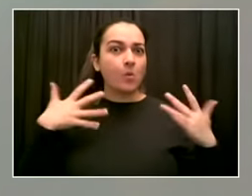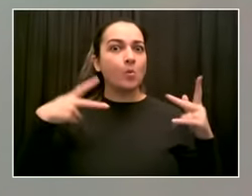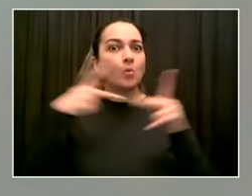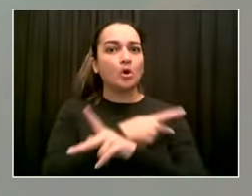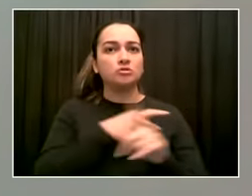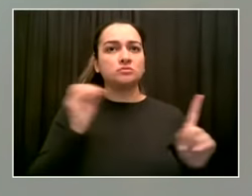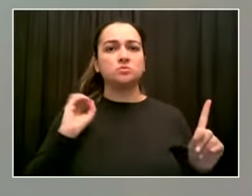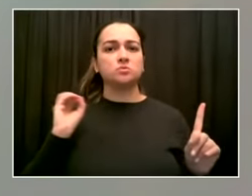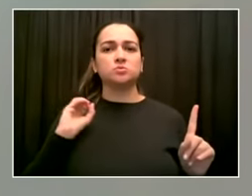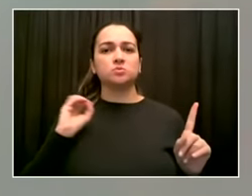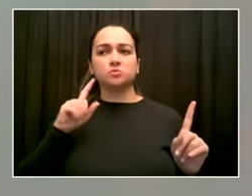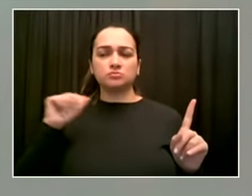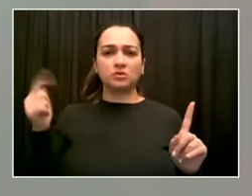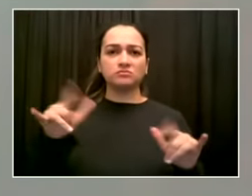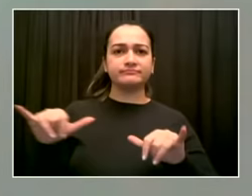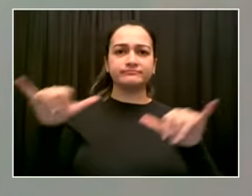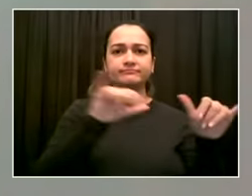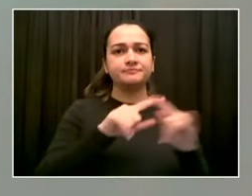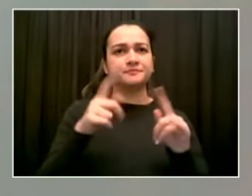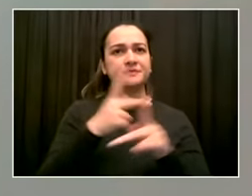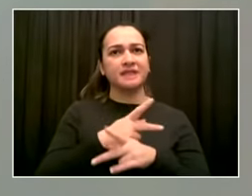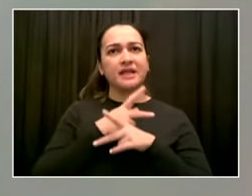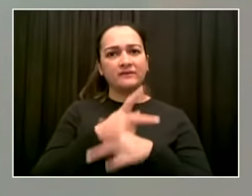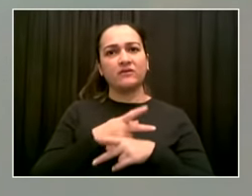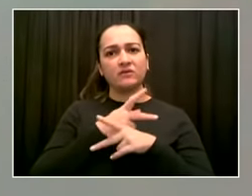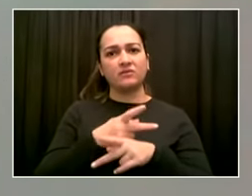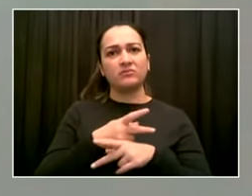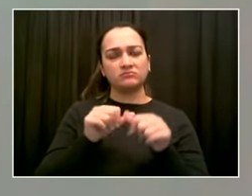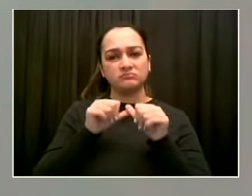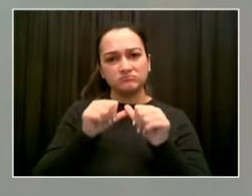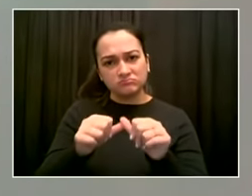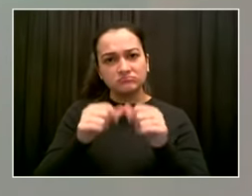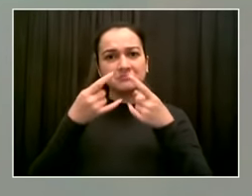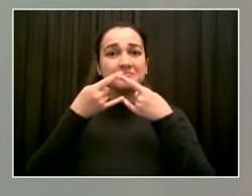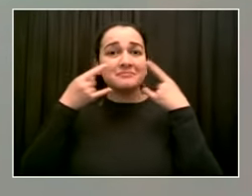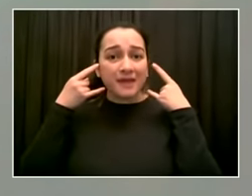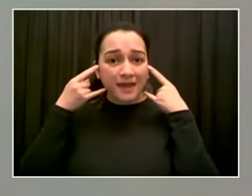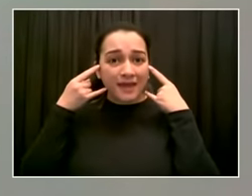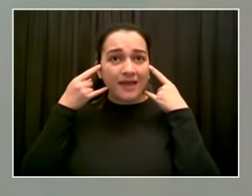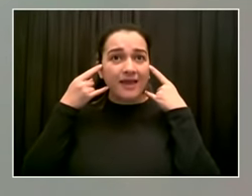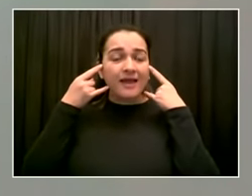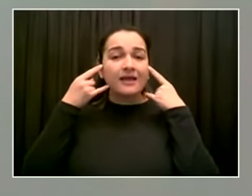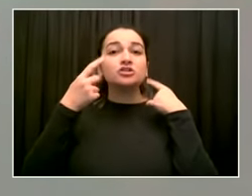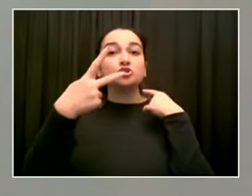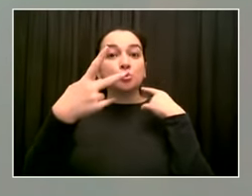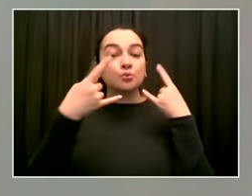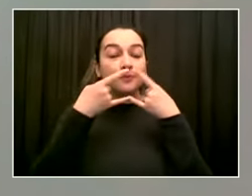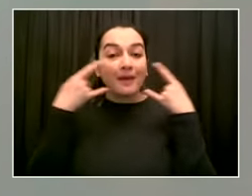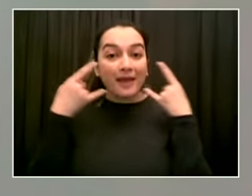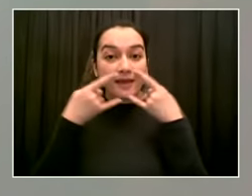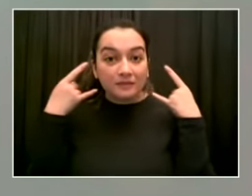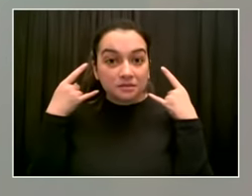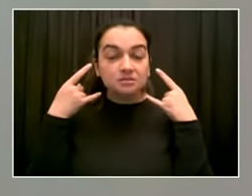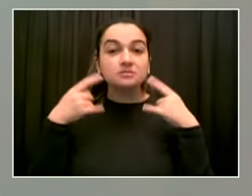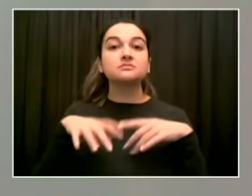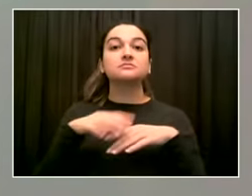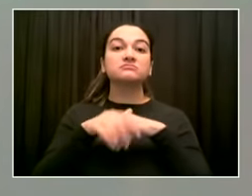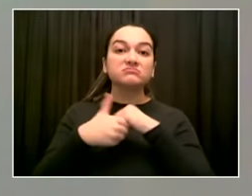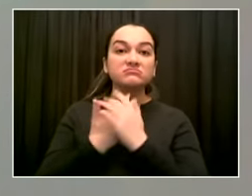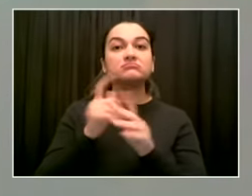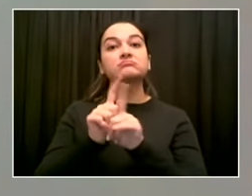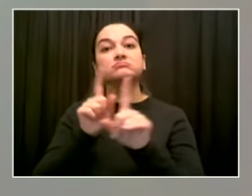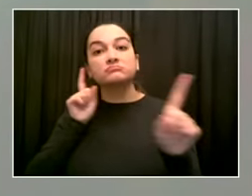if that helps fit better, washing your hands, getting tested, keeping distance, and of course getting vaccinated as soon as possible.